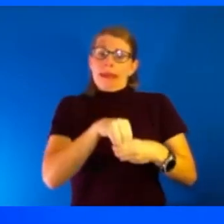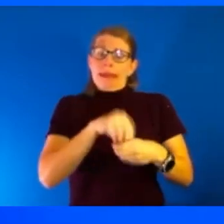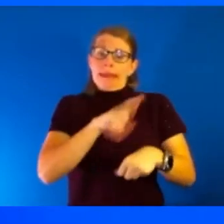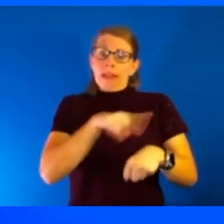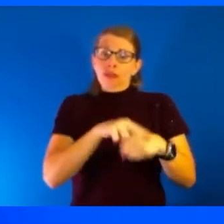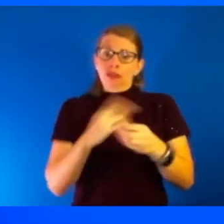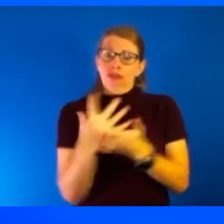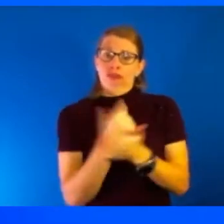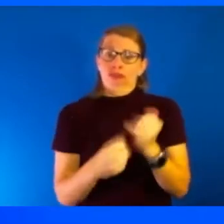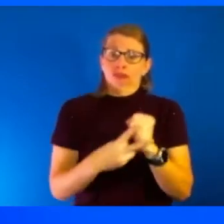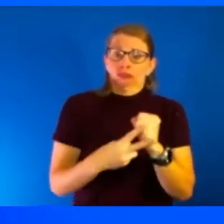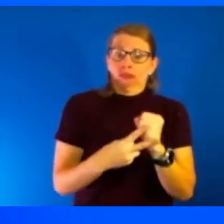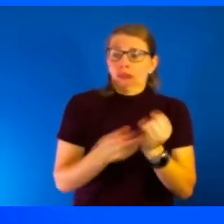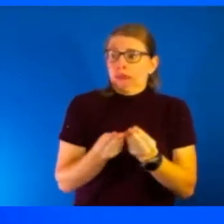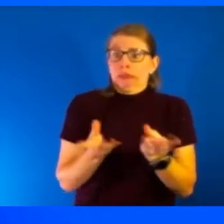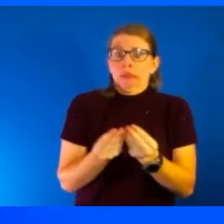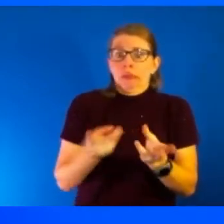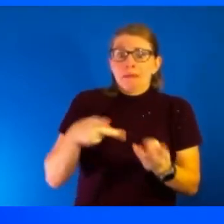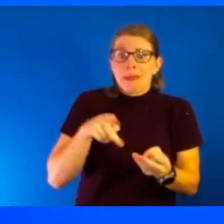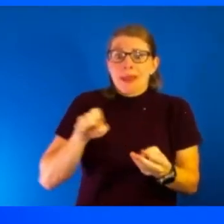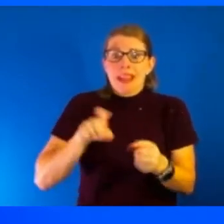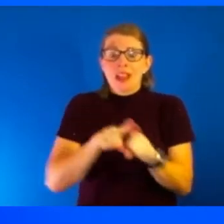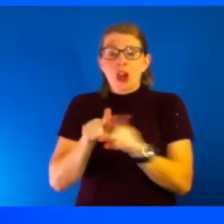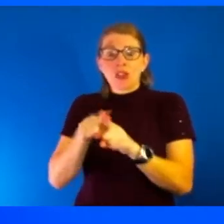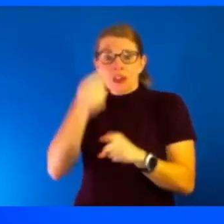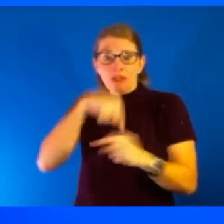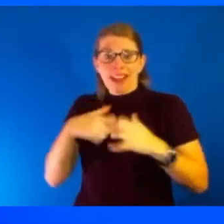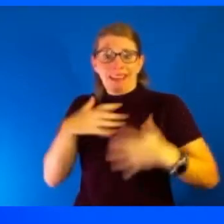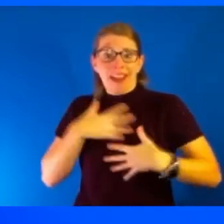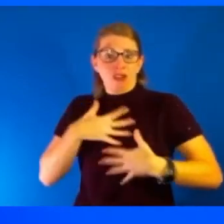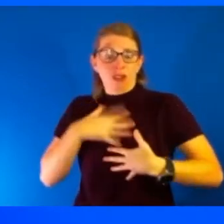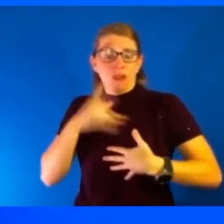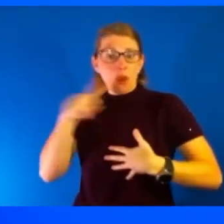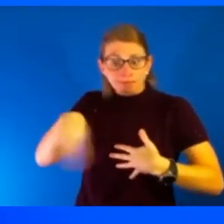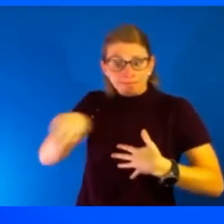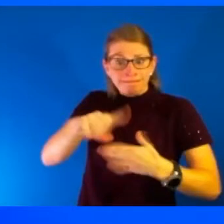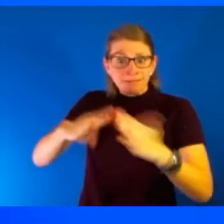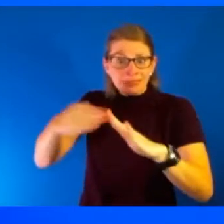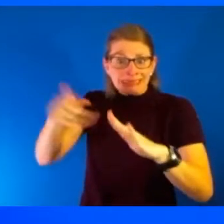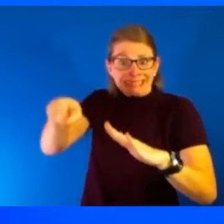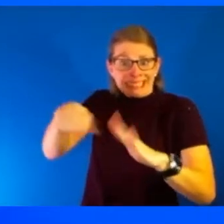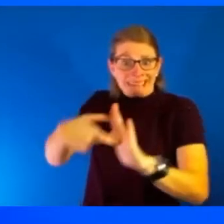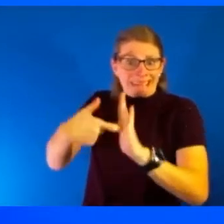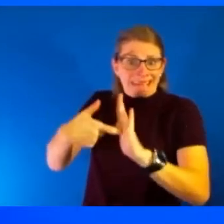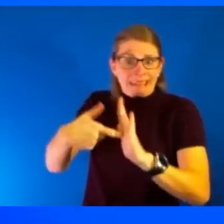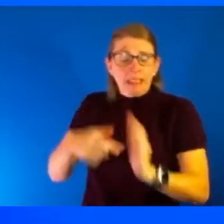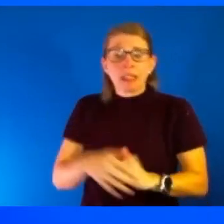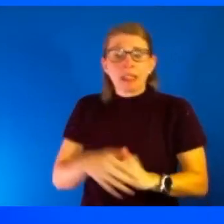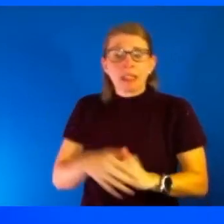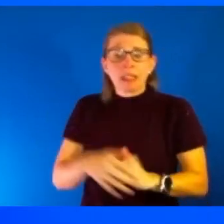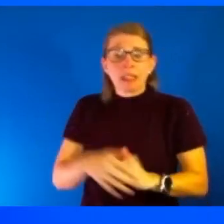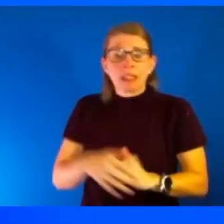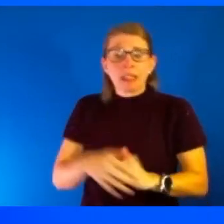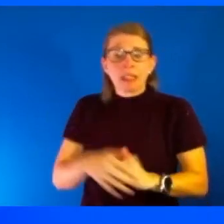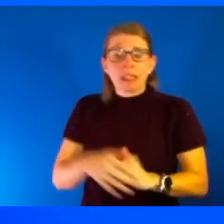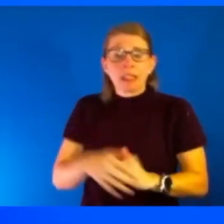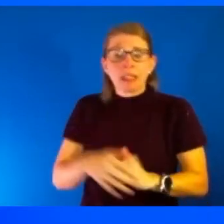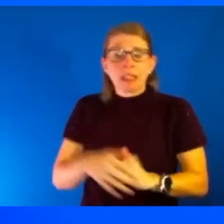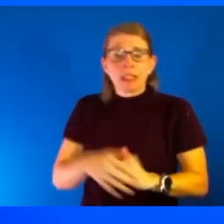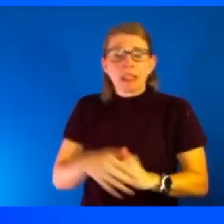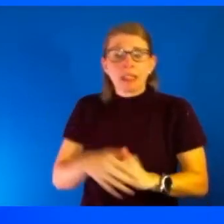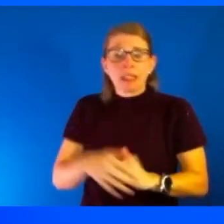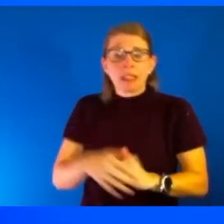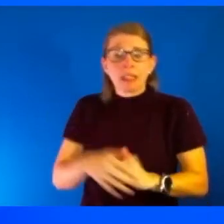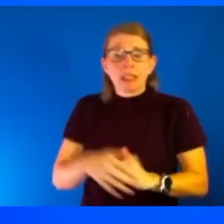PPE and ventilators to the communities in need. We are also securing the medical supply chain. One of the things we learned early on in the pandemic